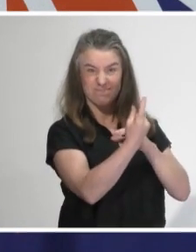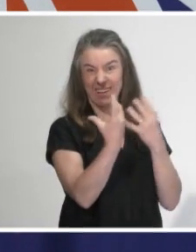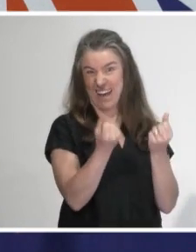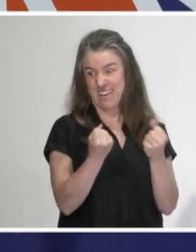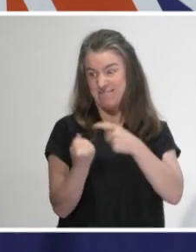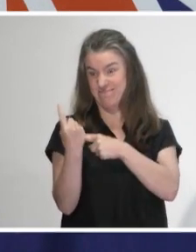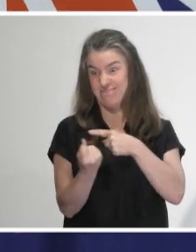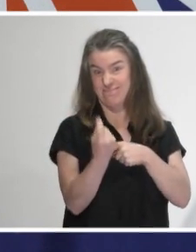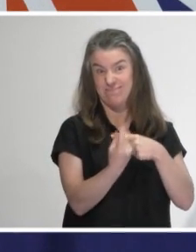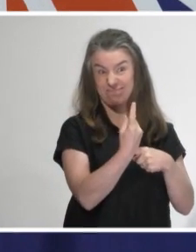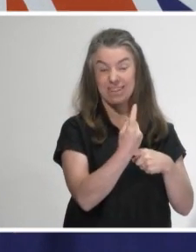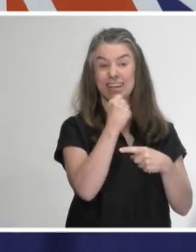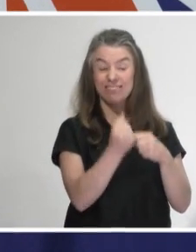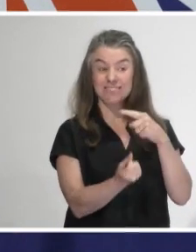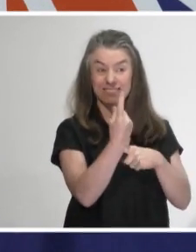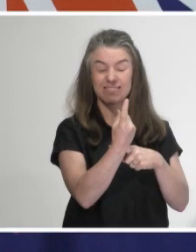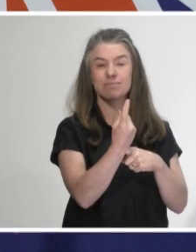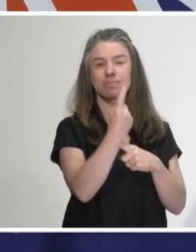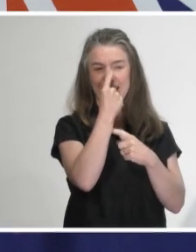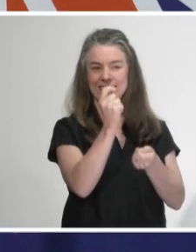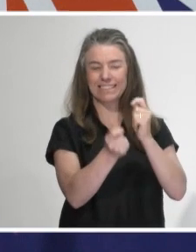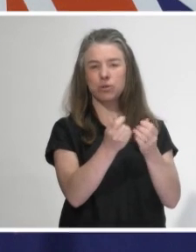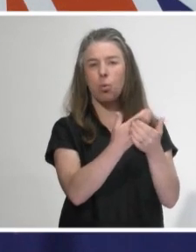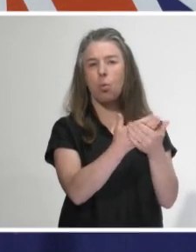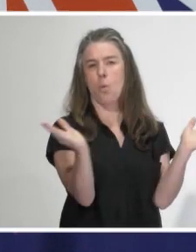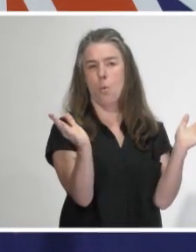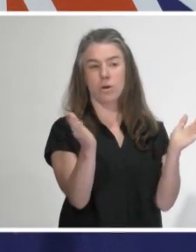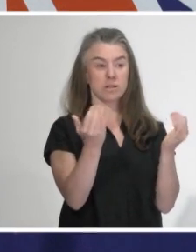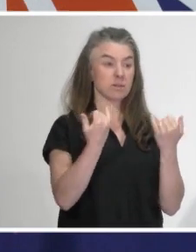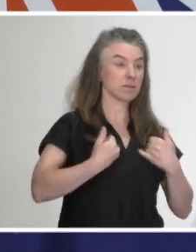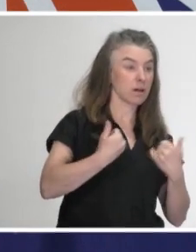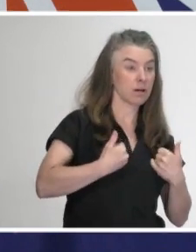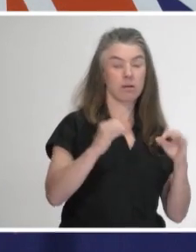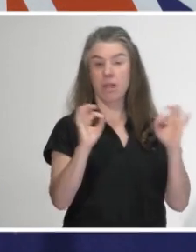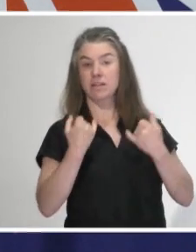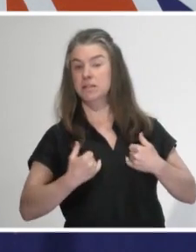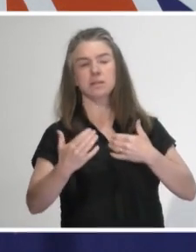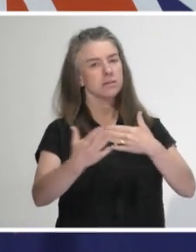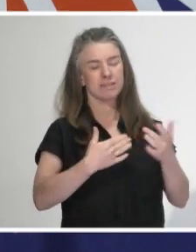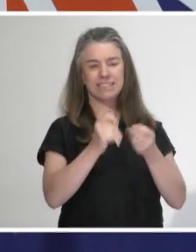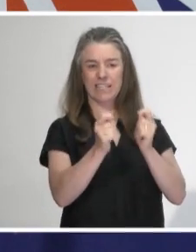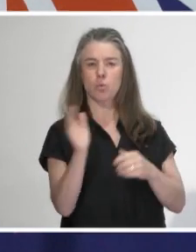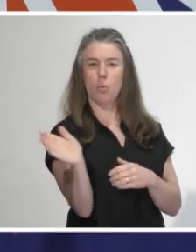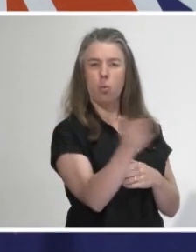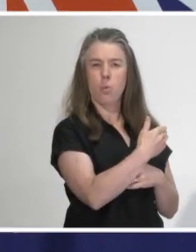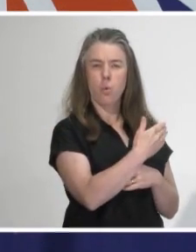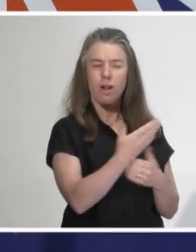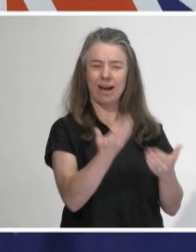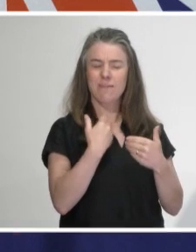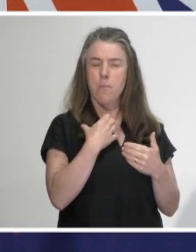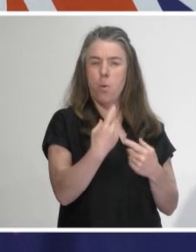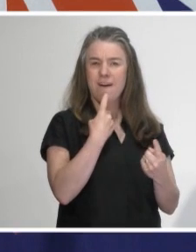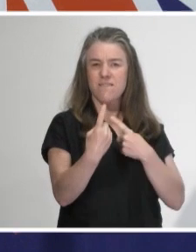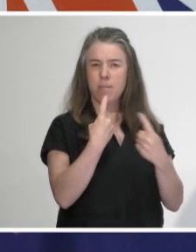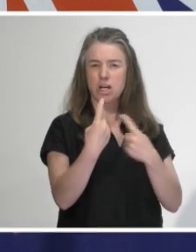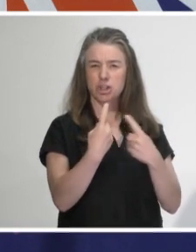facilities, we may then test asymptomatic people, as we have in some other healthcare settings, just to get a picture if we're not clear